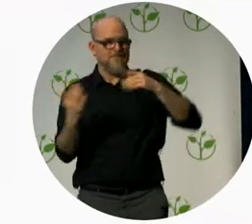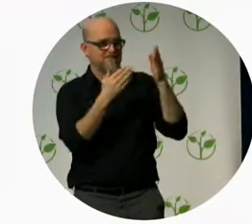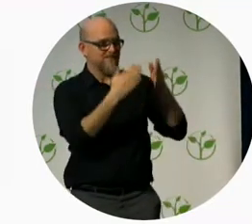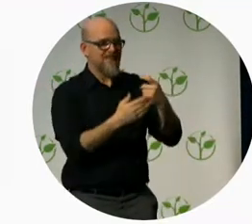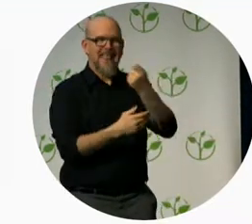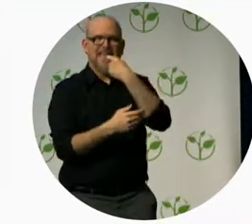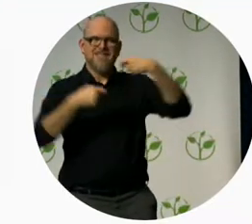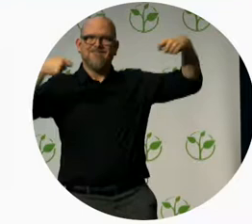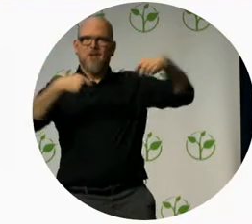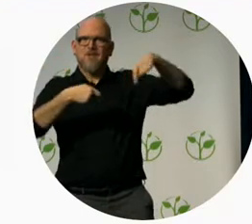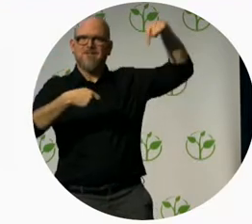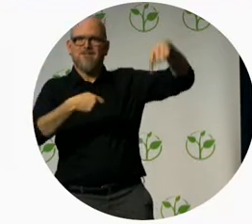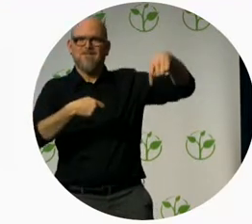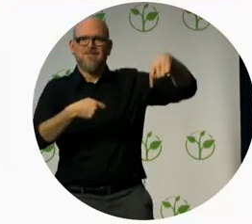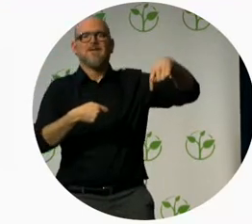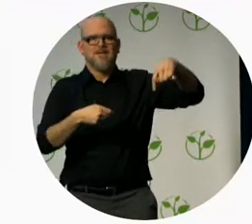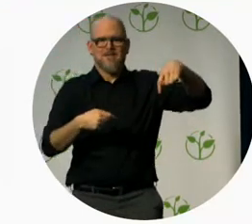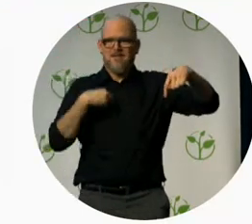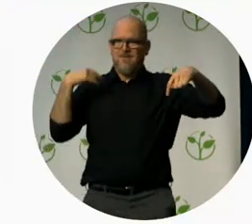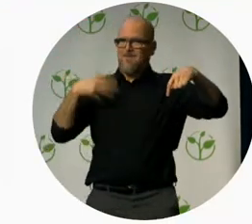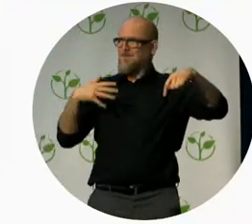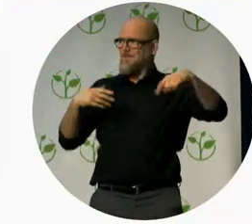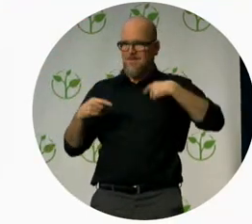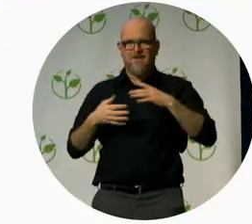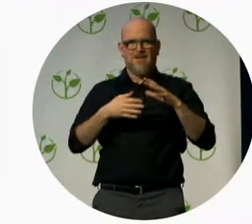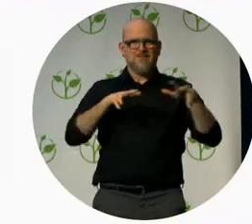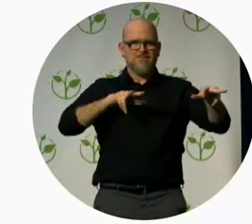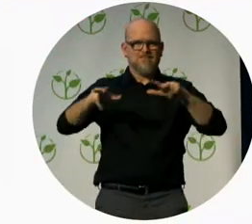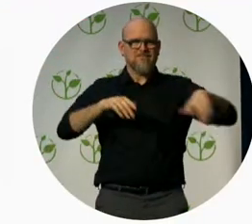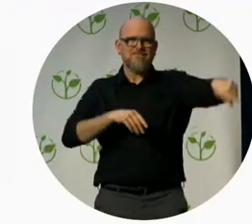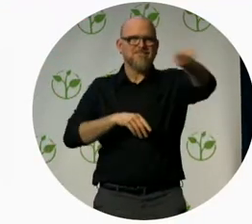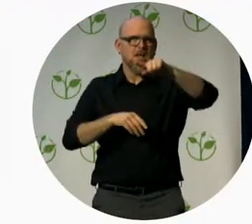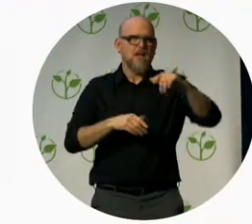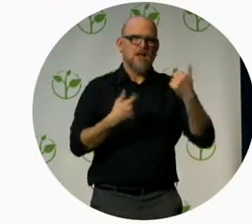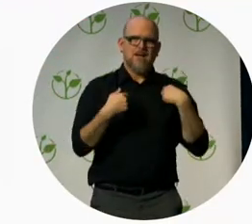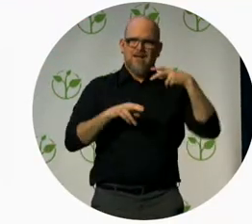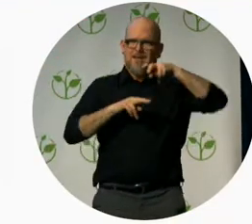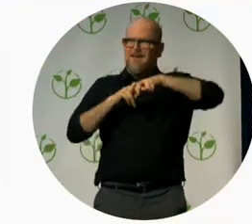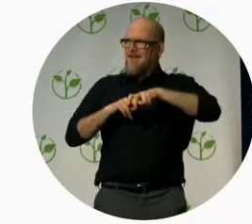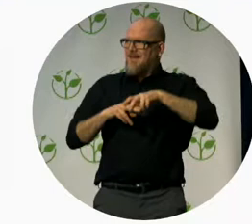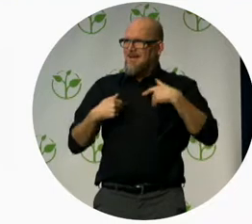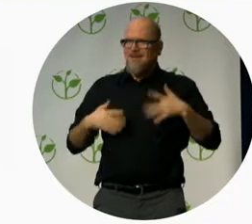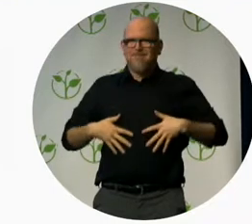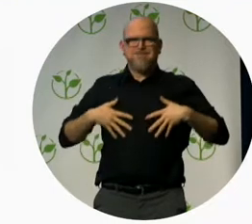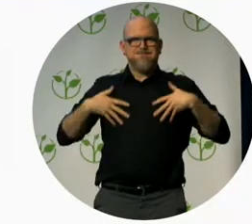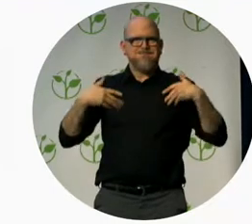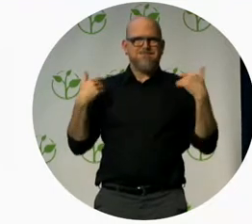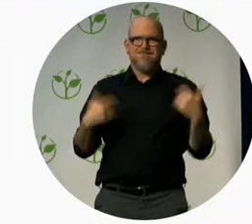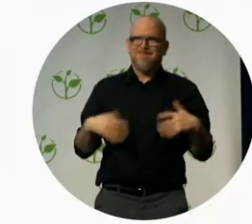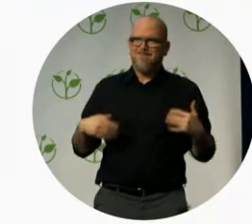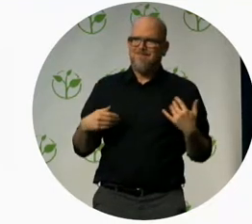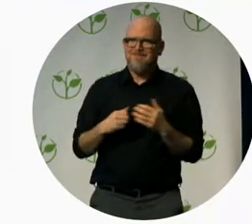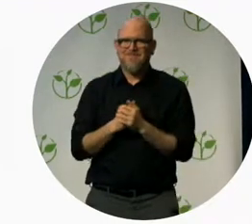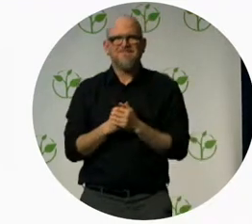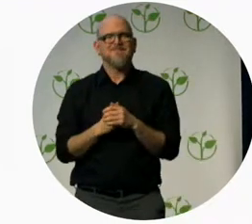making this terrific terrific conference it's a delight to be here I'm going to share a little bit today about